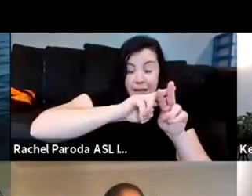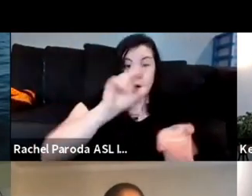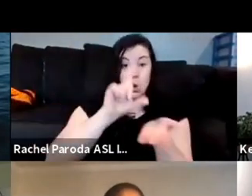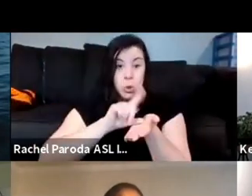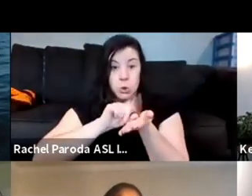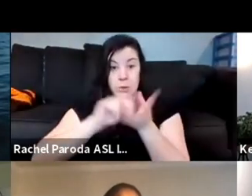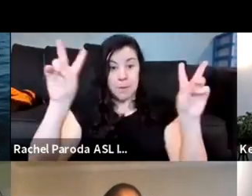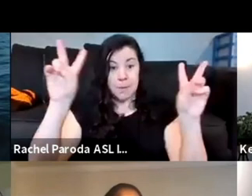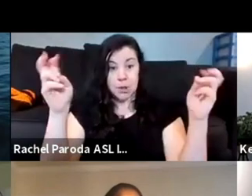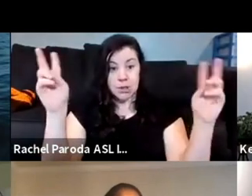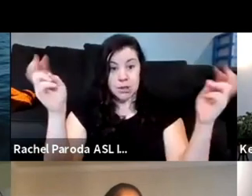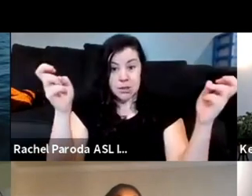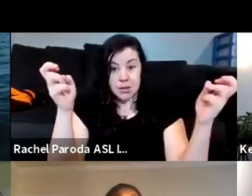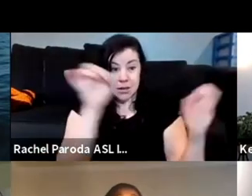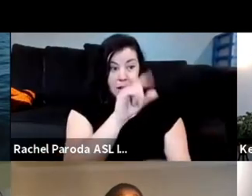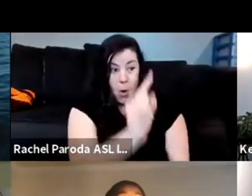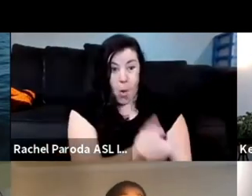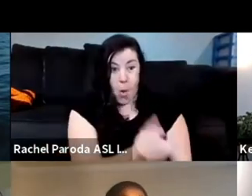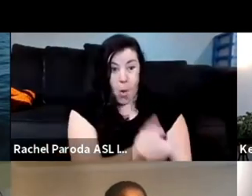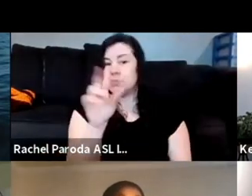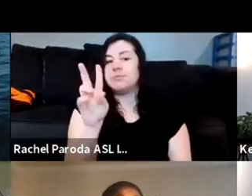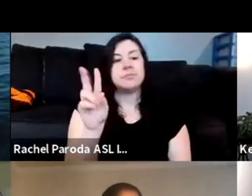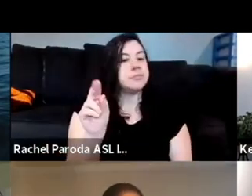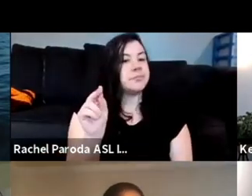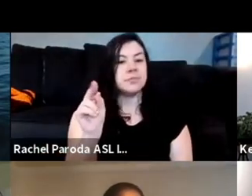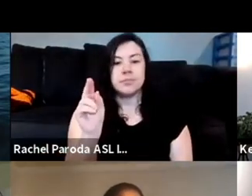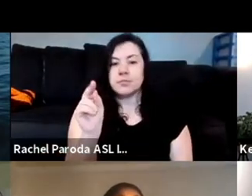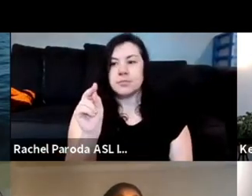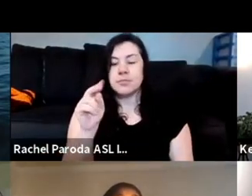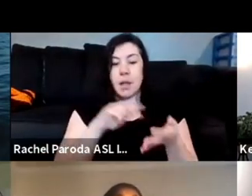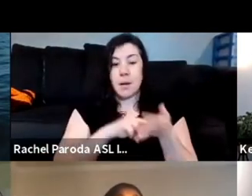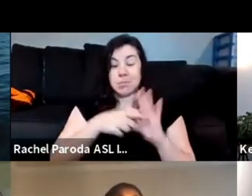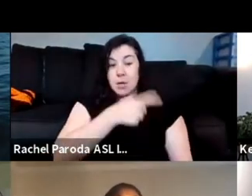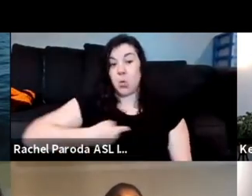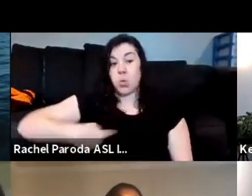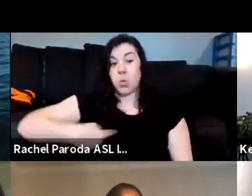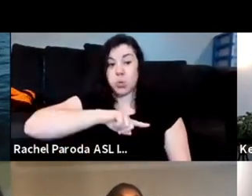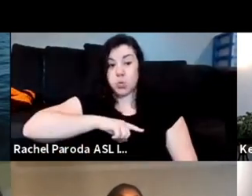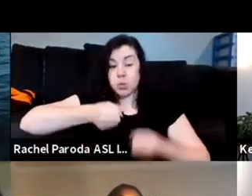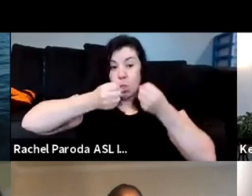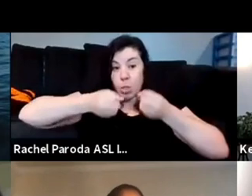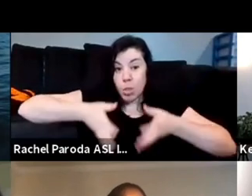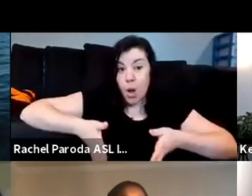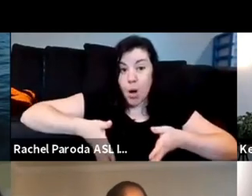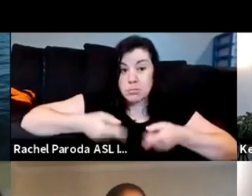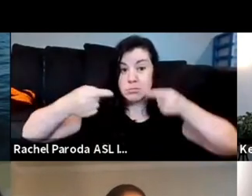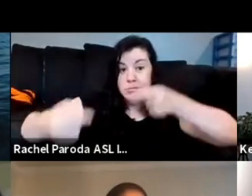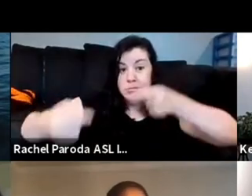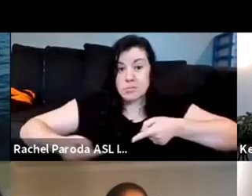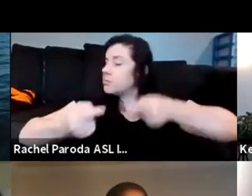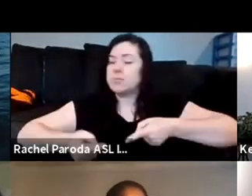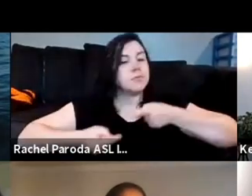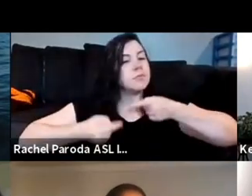narratives allow us to not concede to defeat but but but but but to um increase our